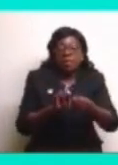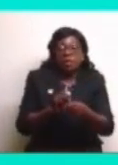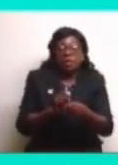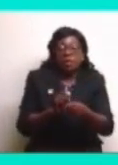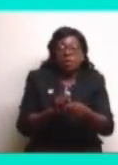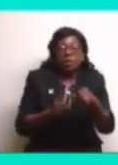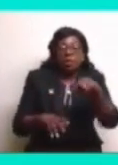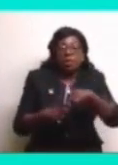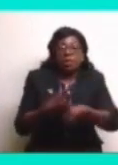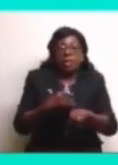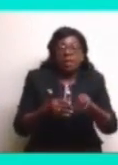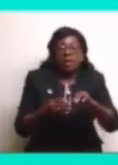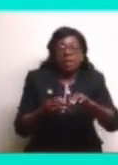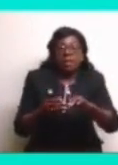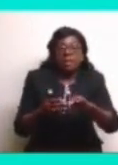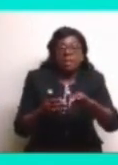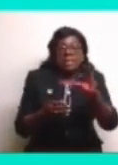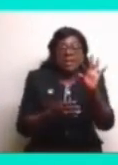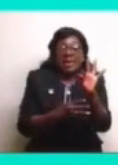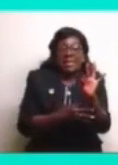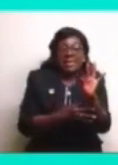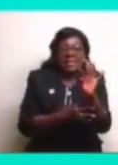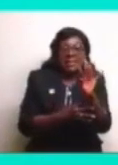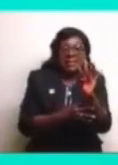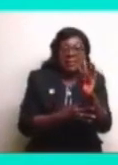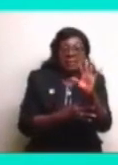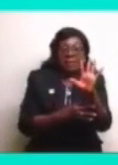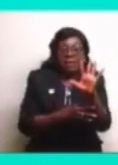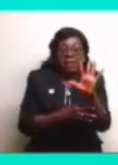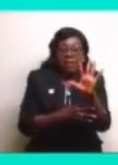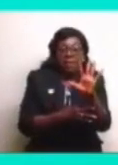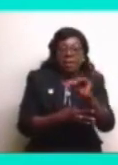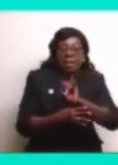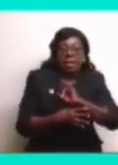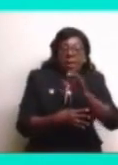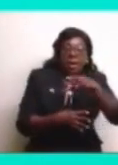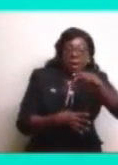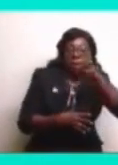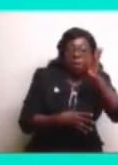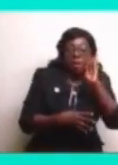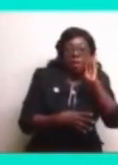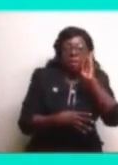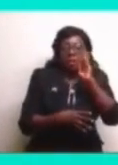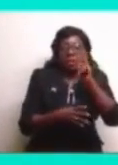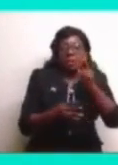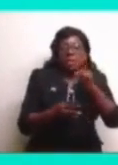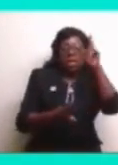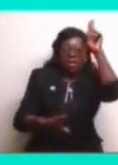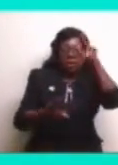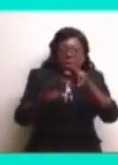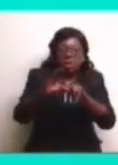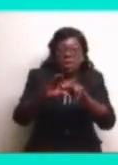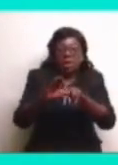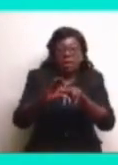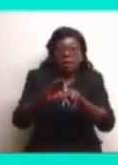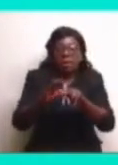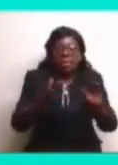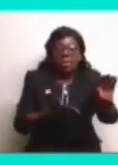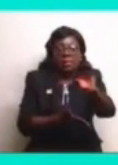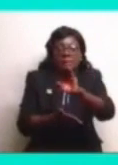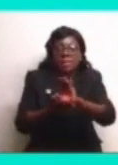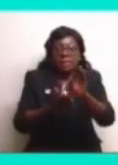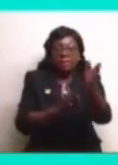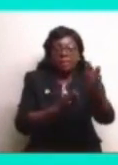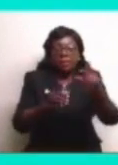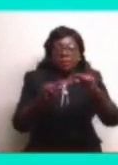fall of 1975, I was then the chair of the Centerville branch, the Progressive Liberal